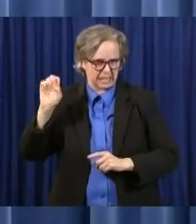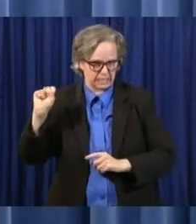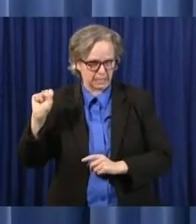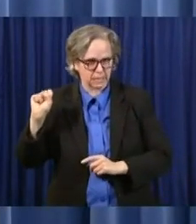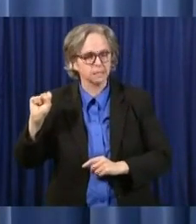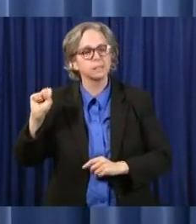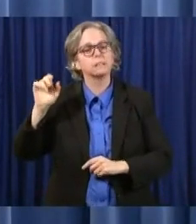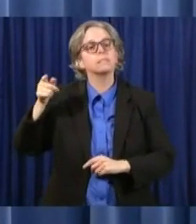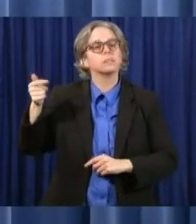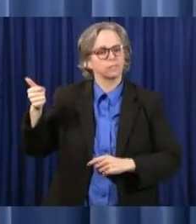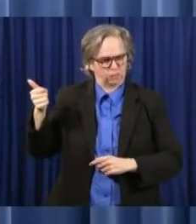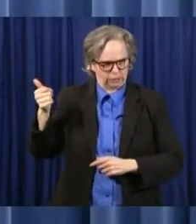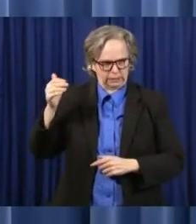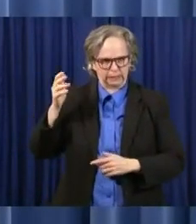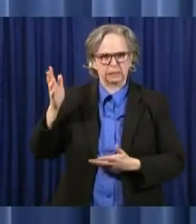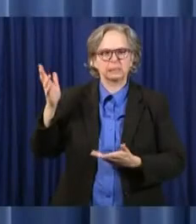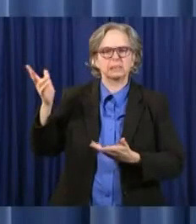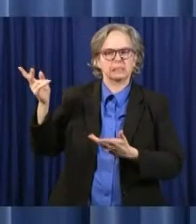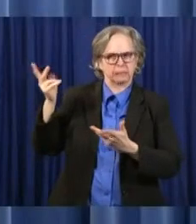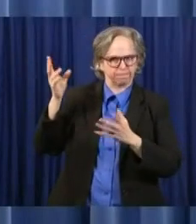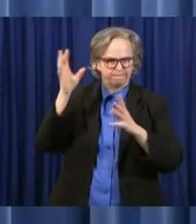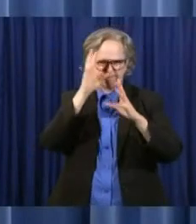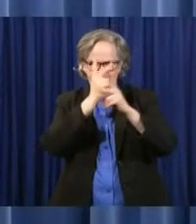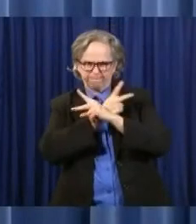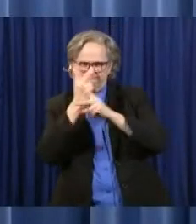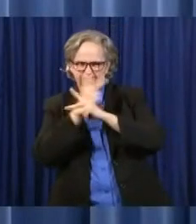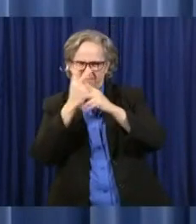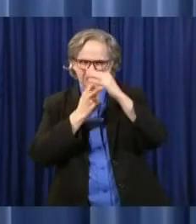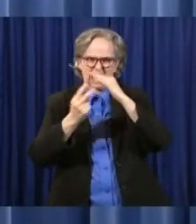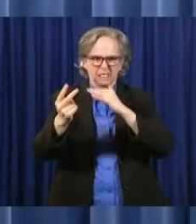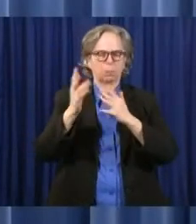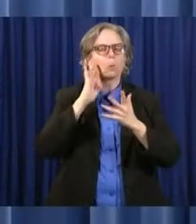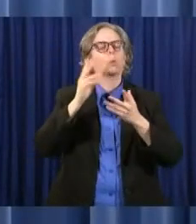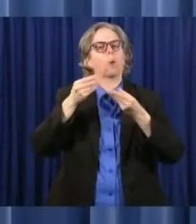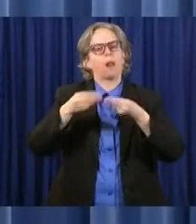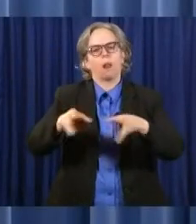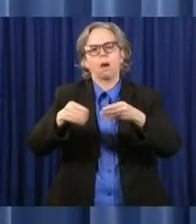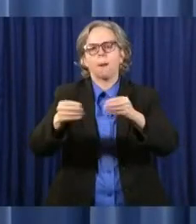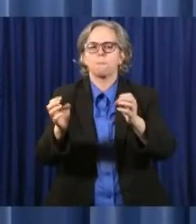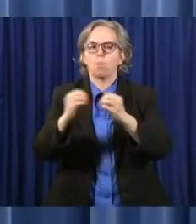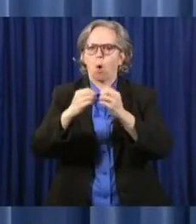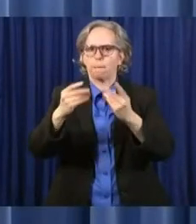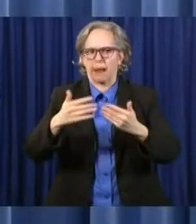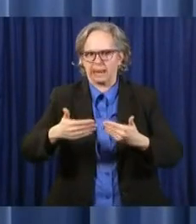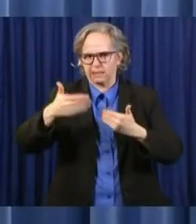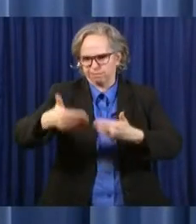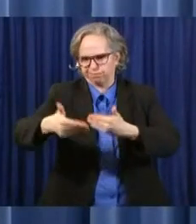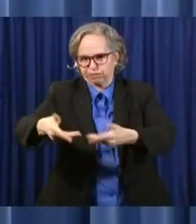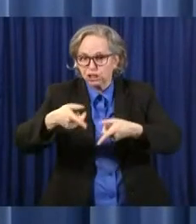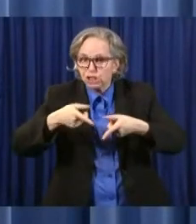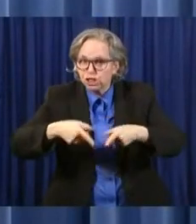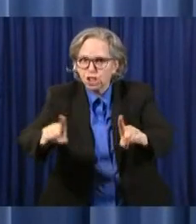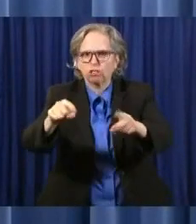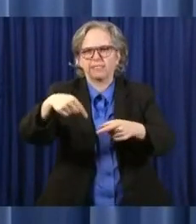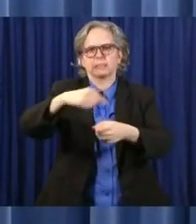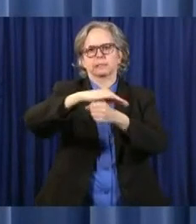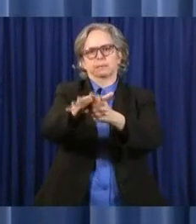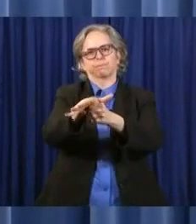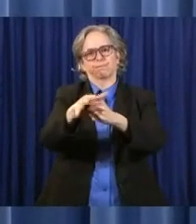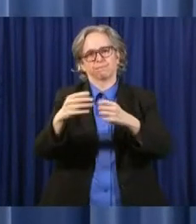move through this crisis. Nationwide economic forecasts have, of course, been very unpredictable.